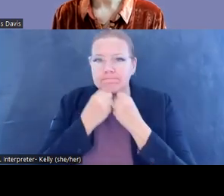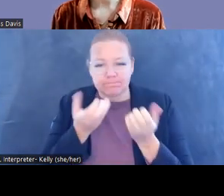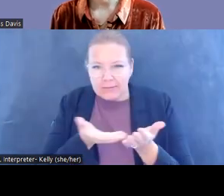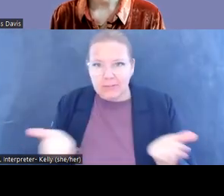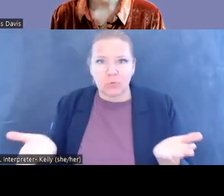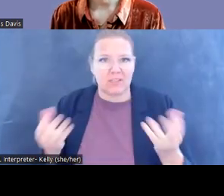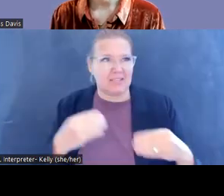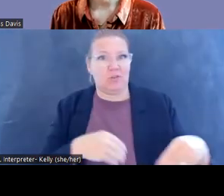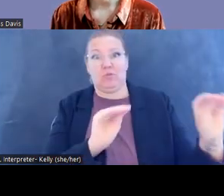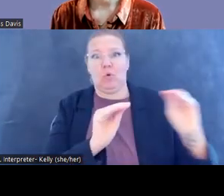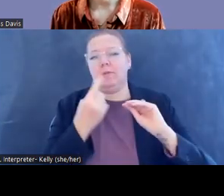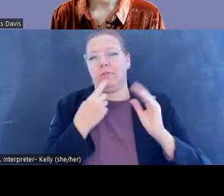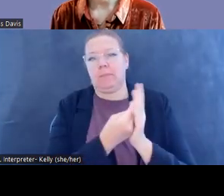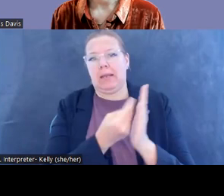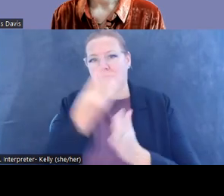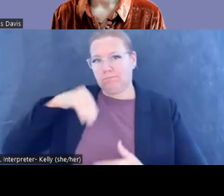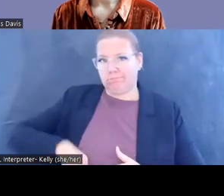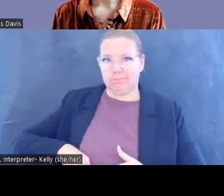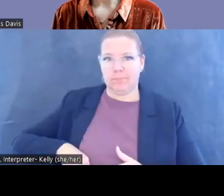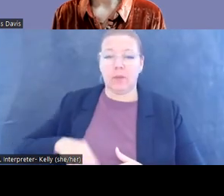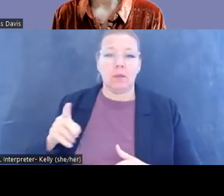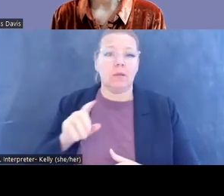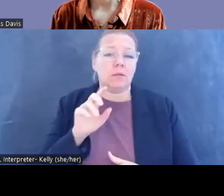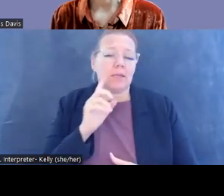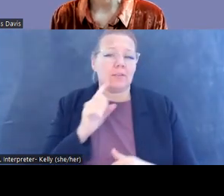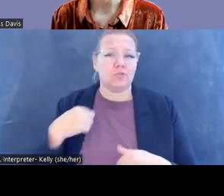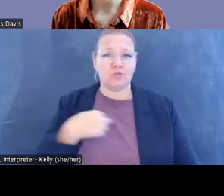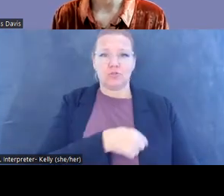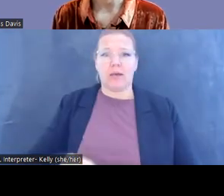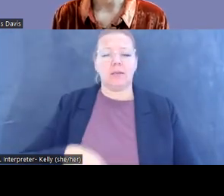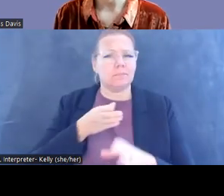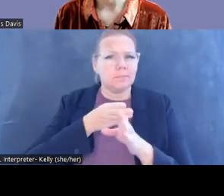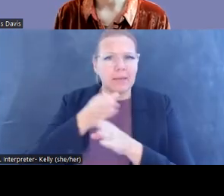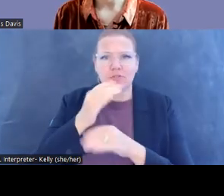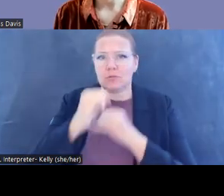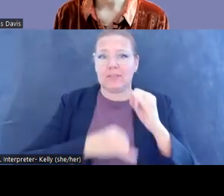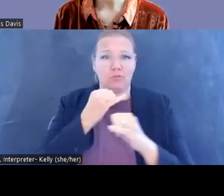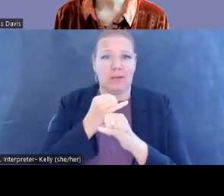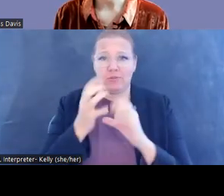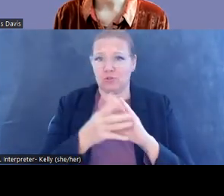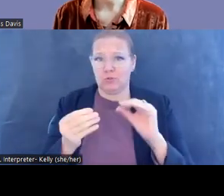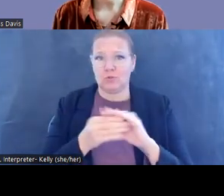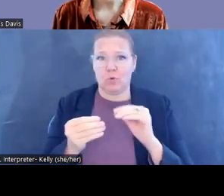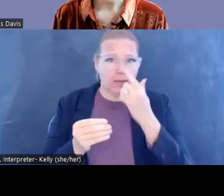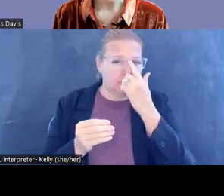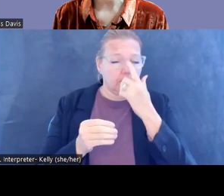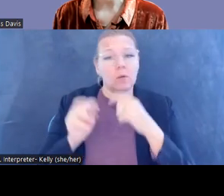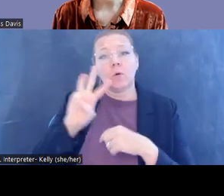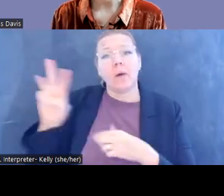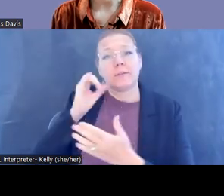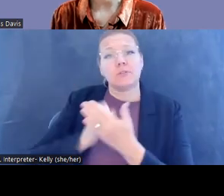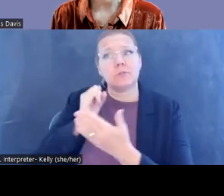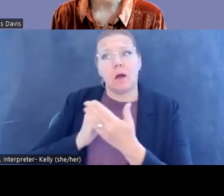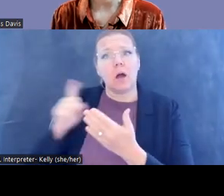Despite the fact that the conflict in Indochina was, of course, a major international story at the time, the Western art market needed little